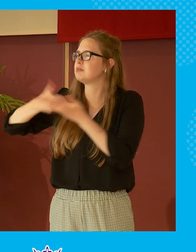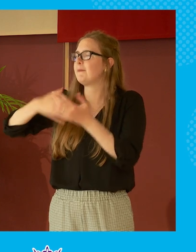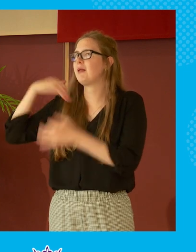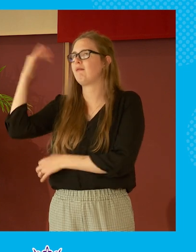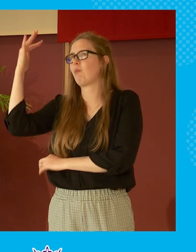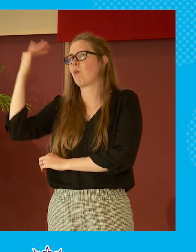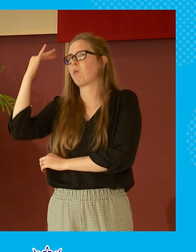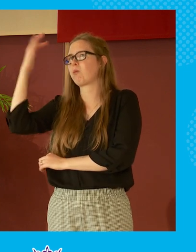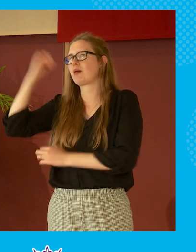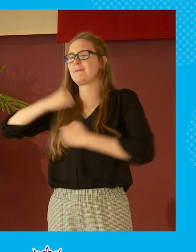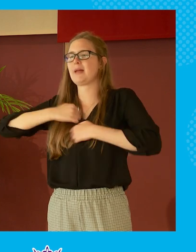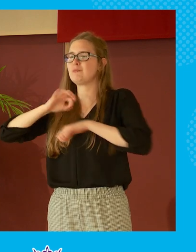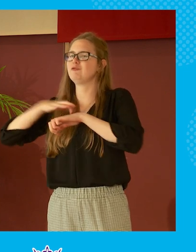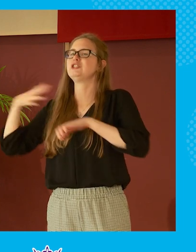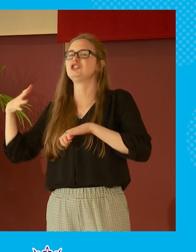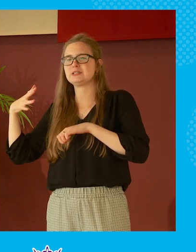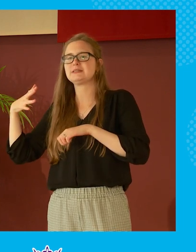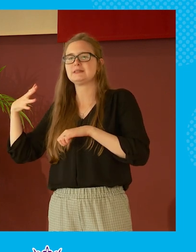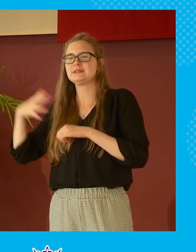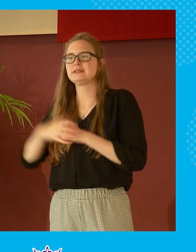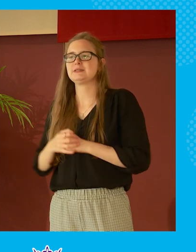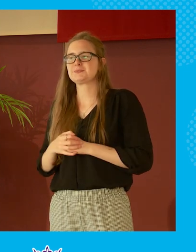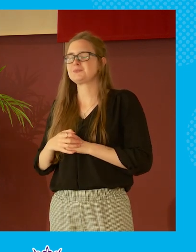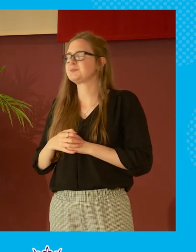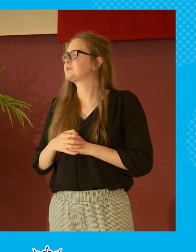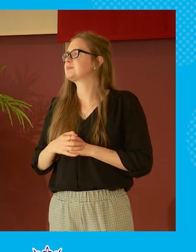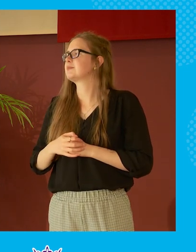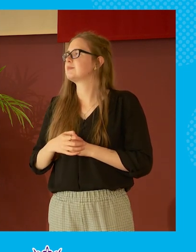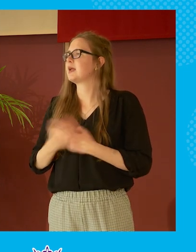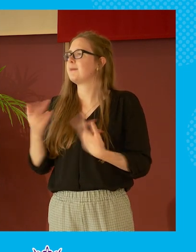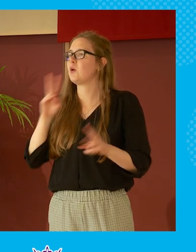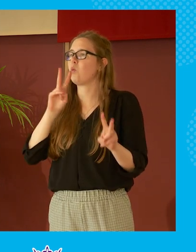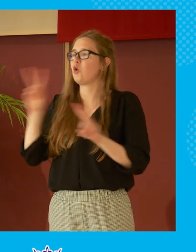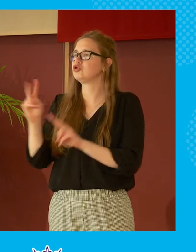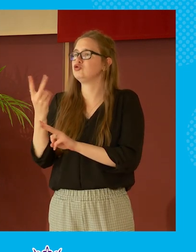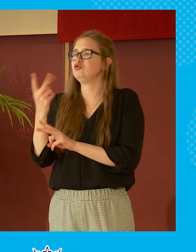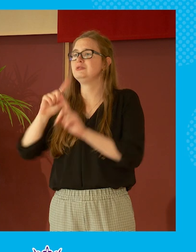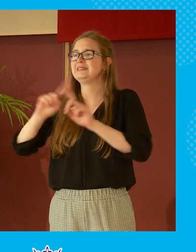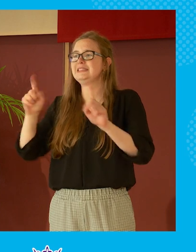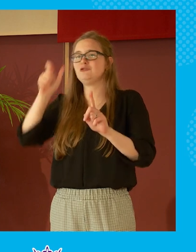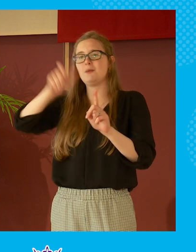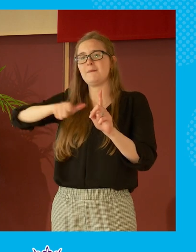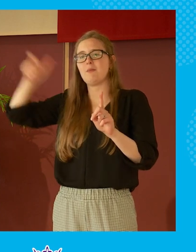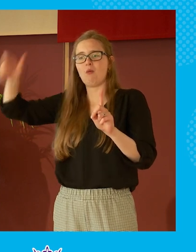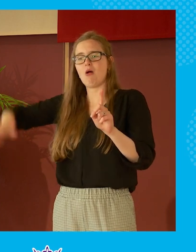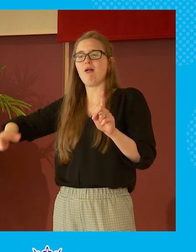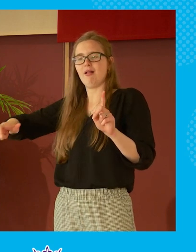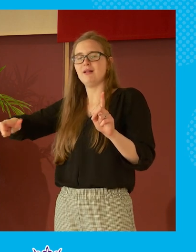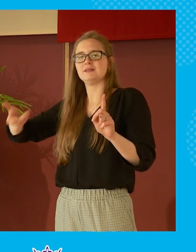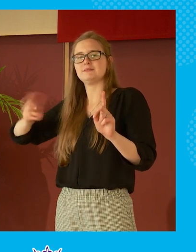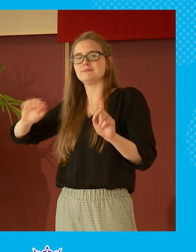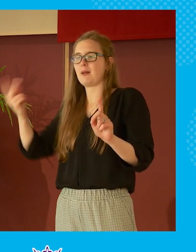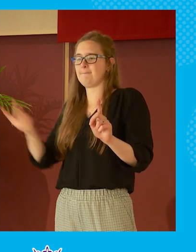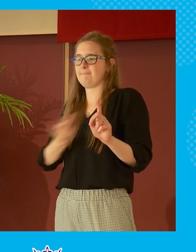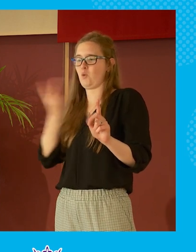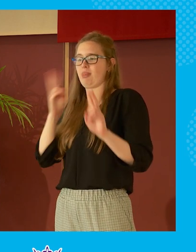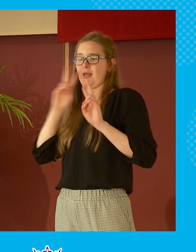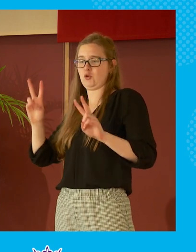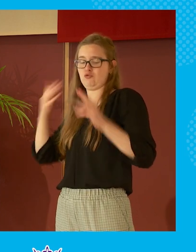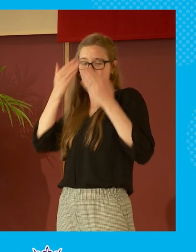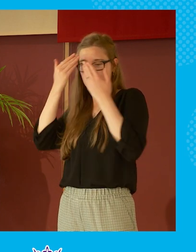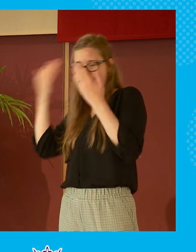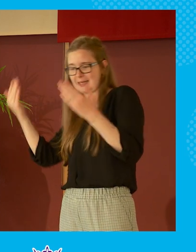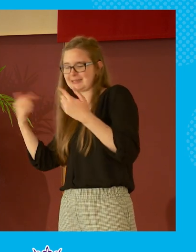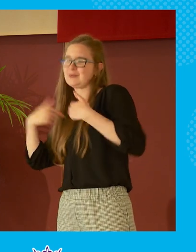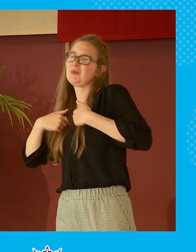my own profession um and watching two different people um both of whom i view with some respect one of